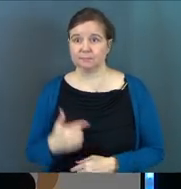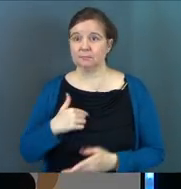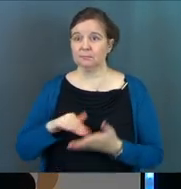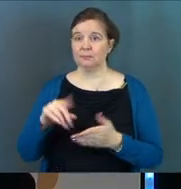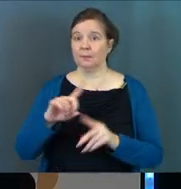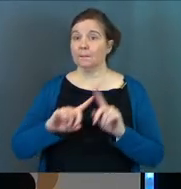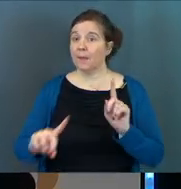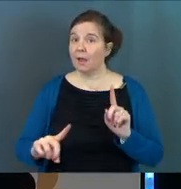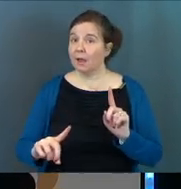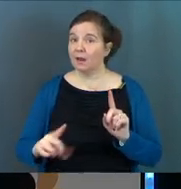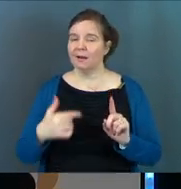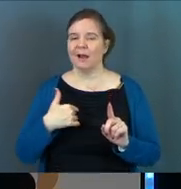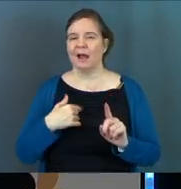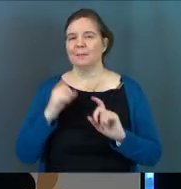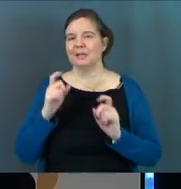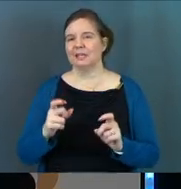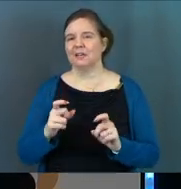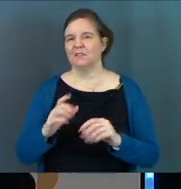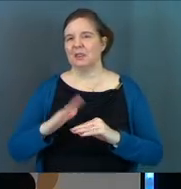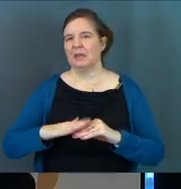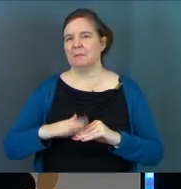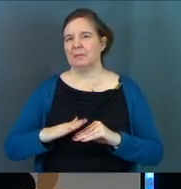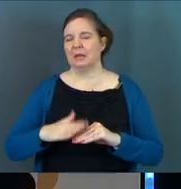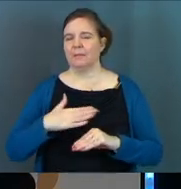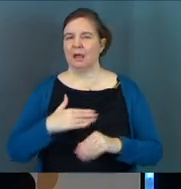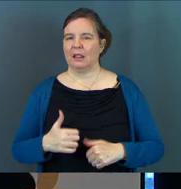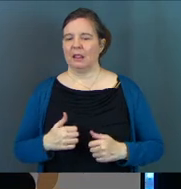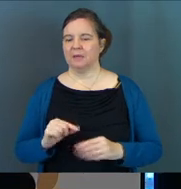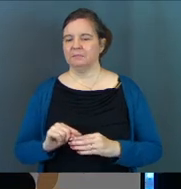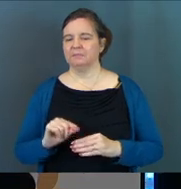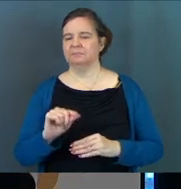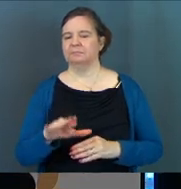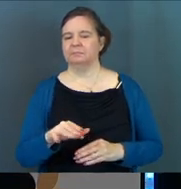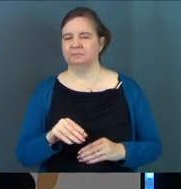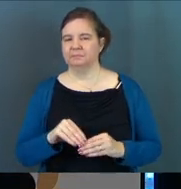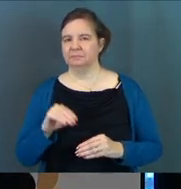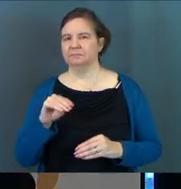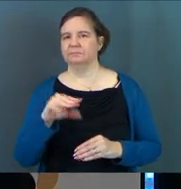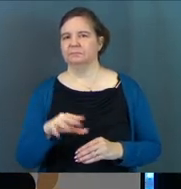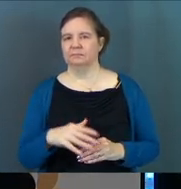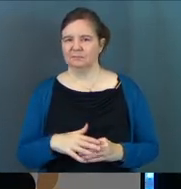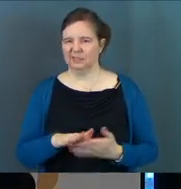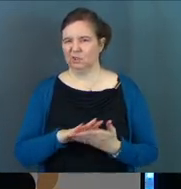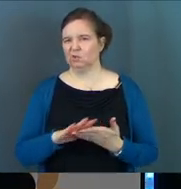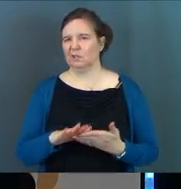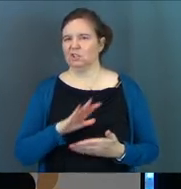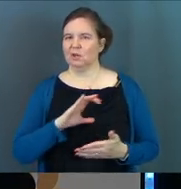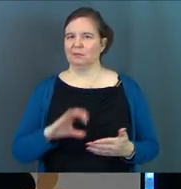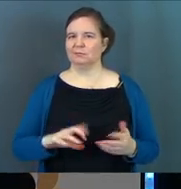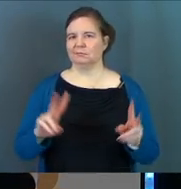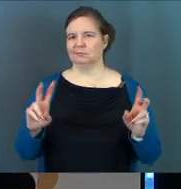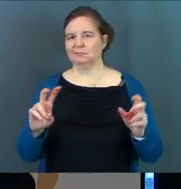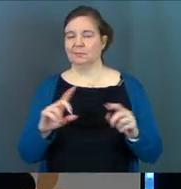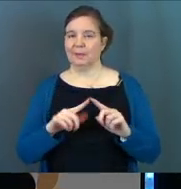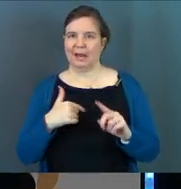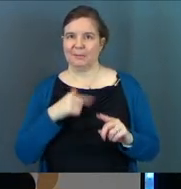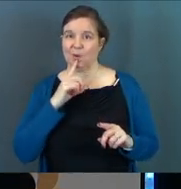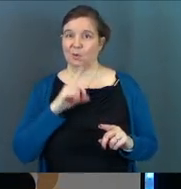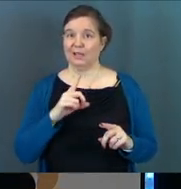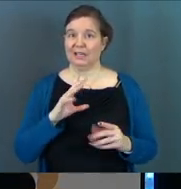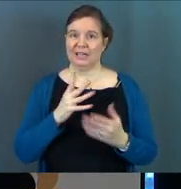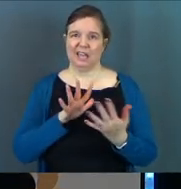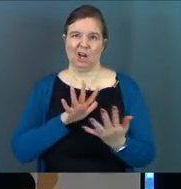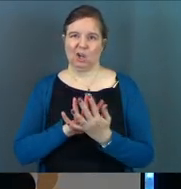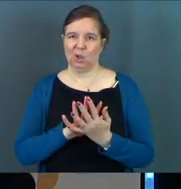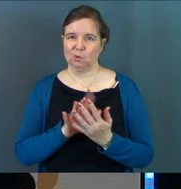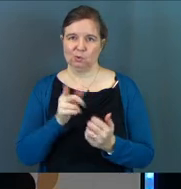I forgive you, but I'm going to give you the minimum of my life. I'll be pleasant to you. Christian pleasant, right? We do that. But I'm not really